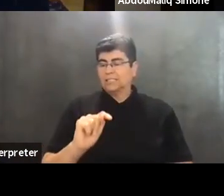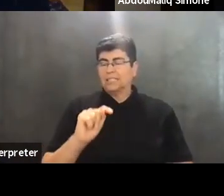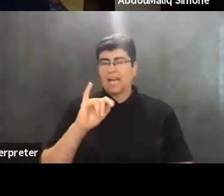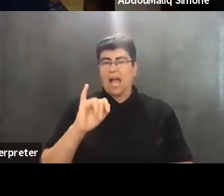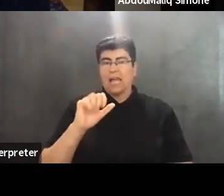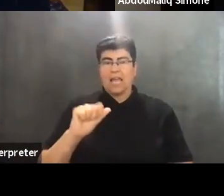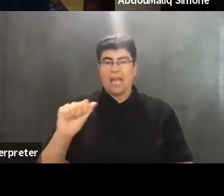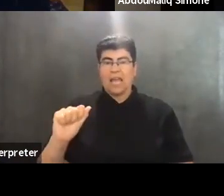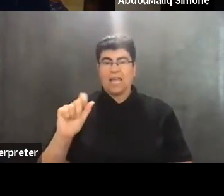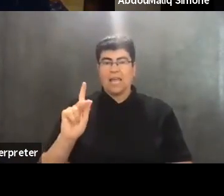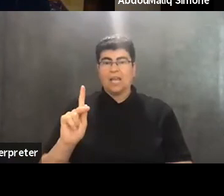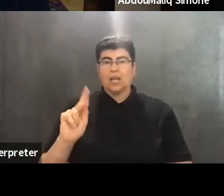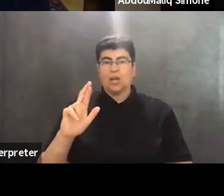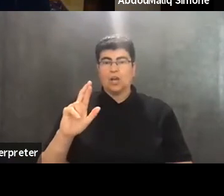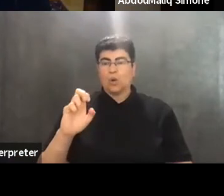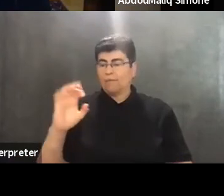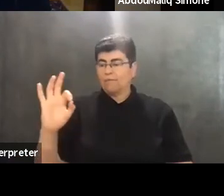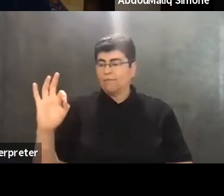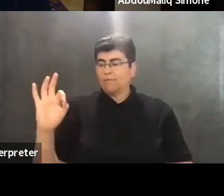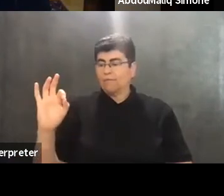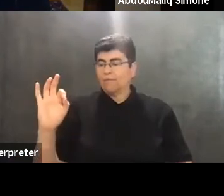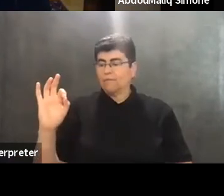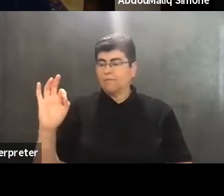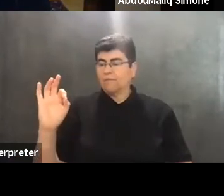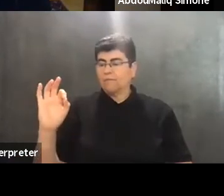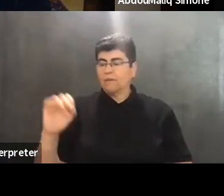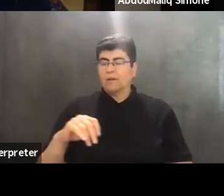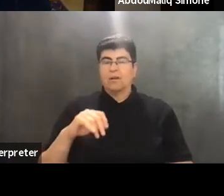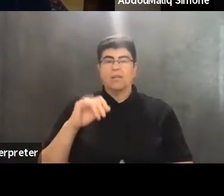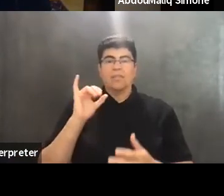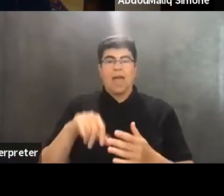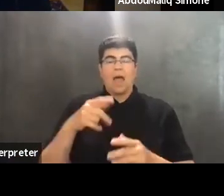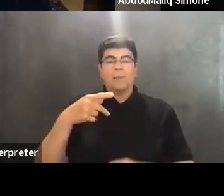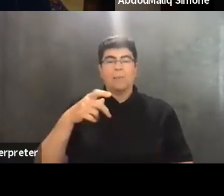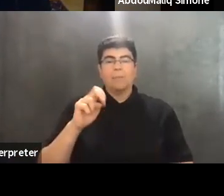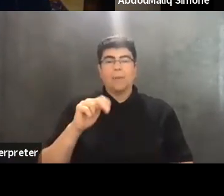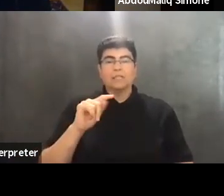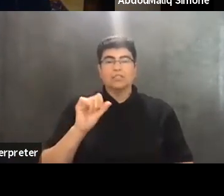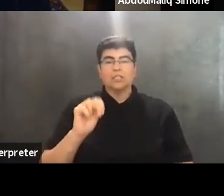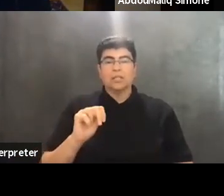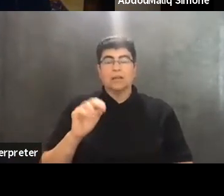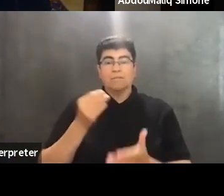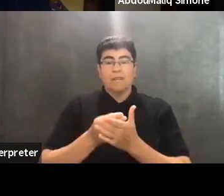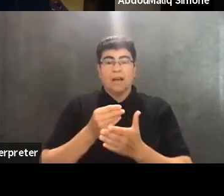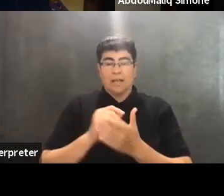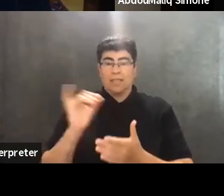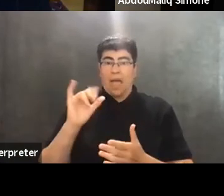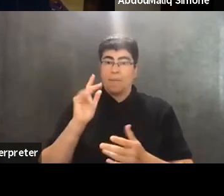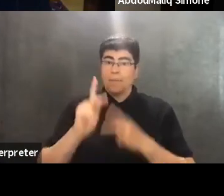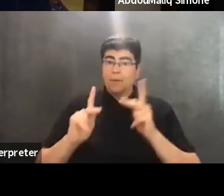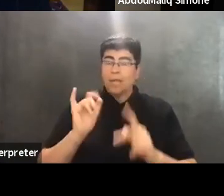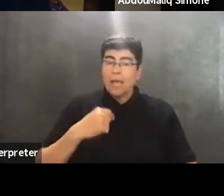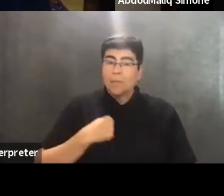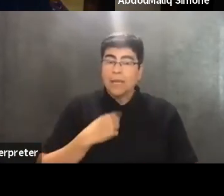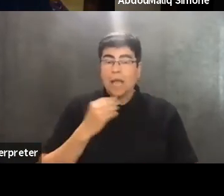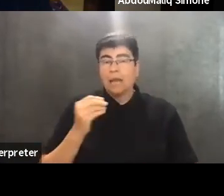-CREF, which is the pension fund that people like me and Avery, well